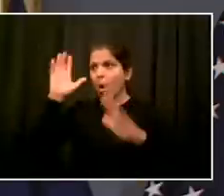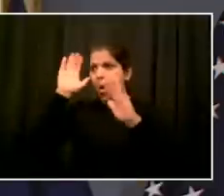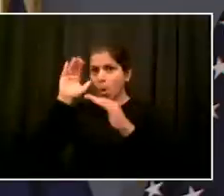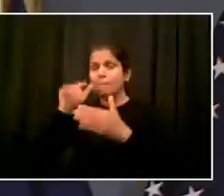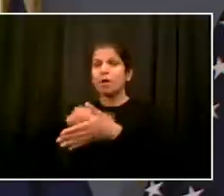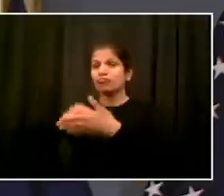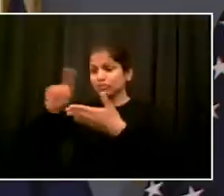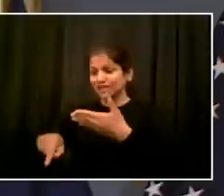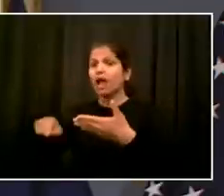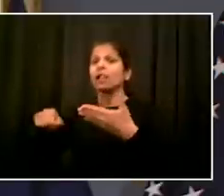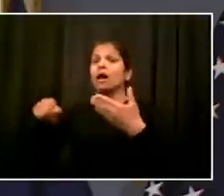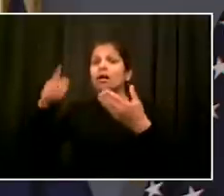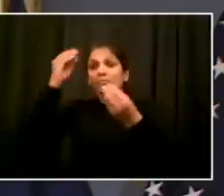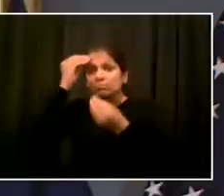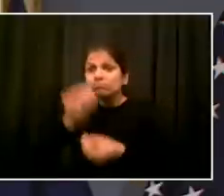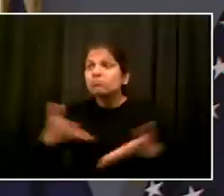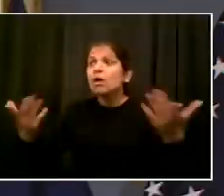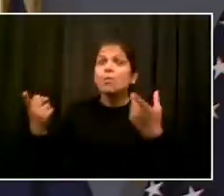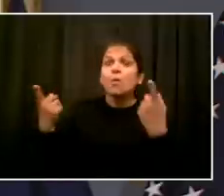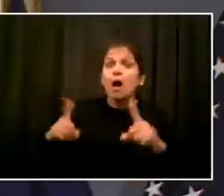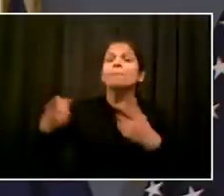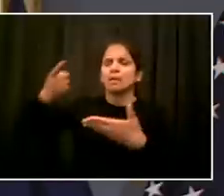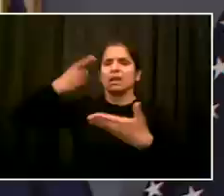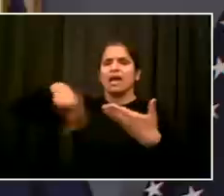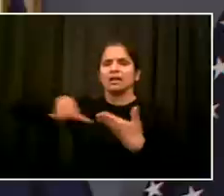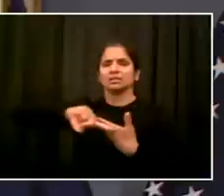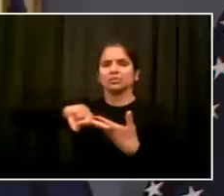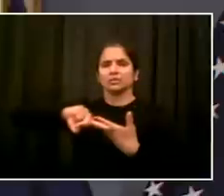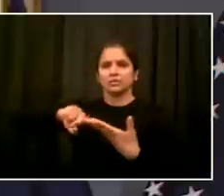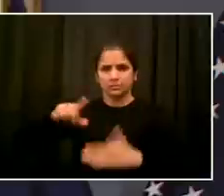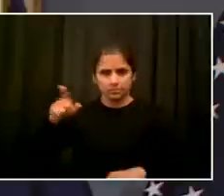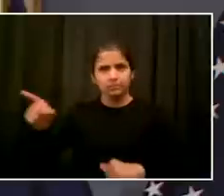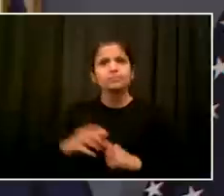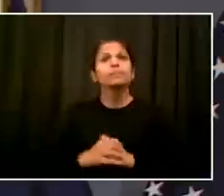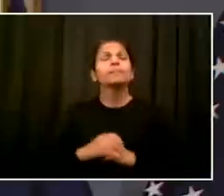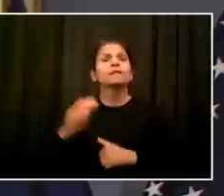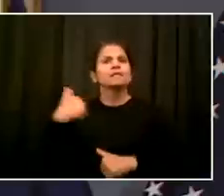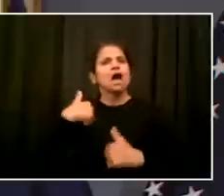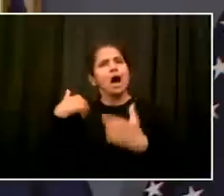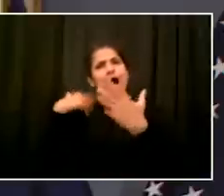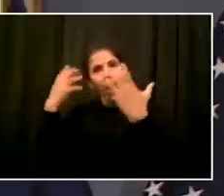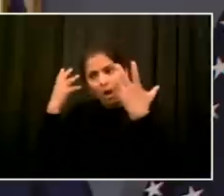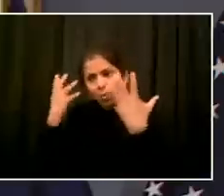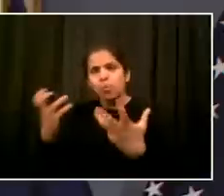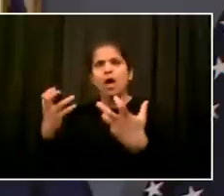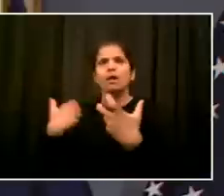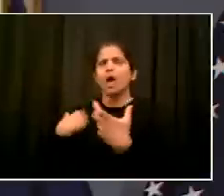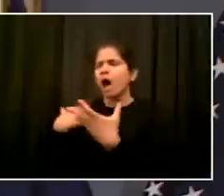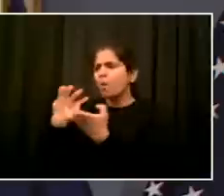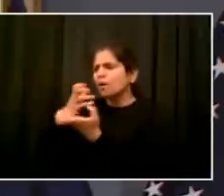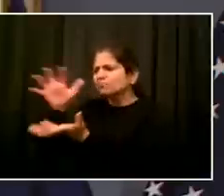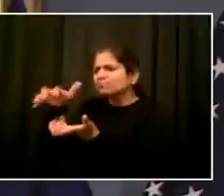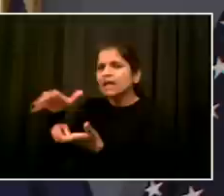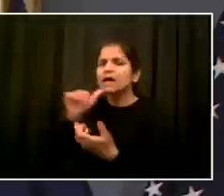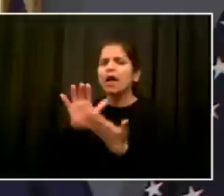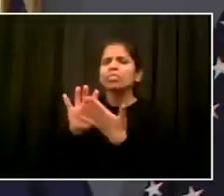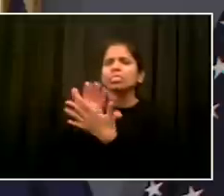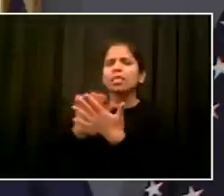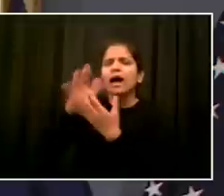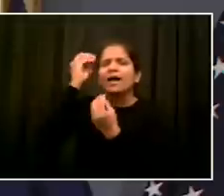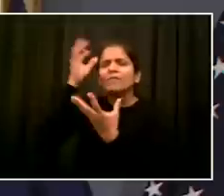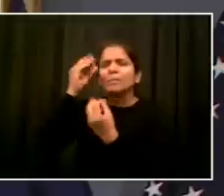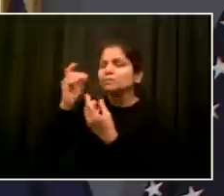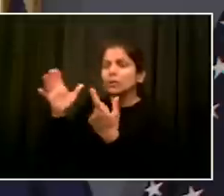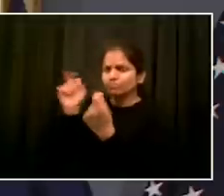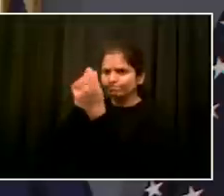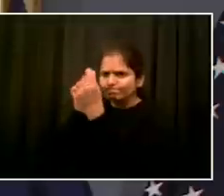individual cases of discipline that need to be addressed. I want to see real action on any officer who should not be